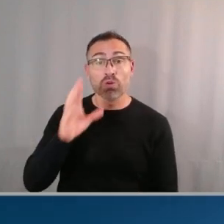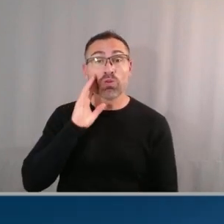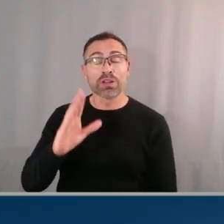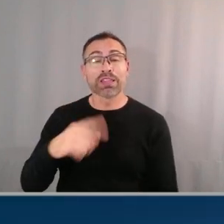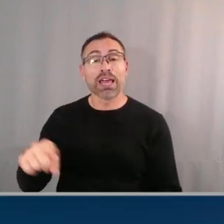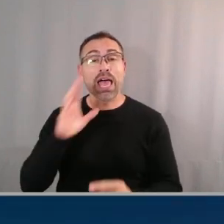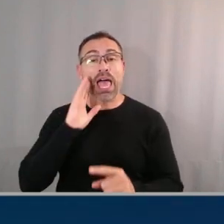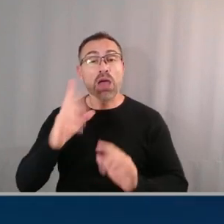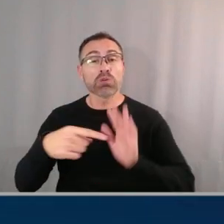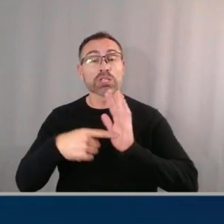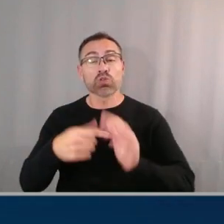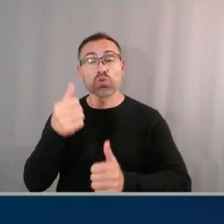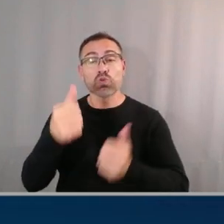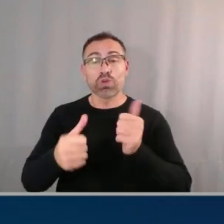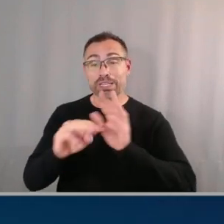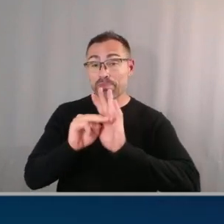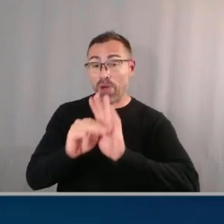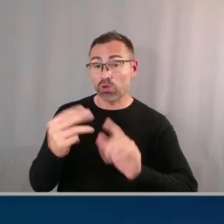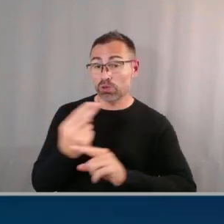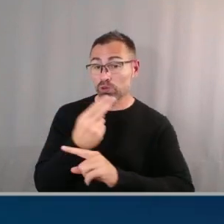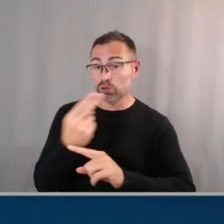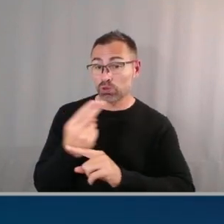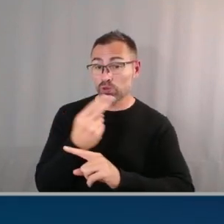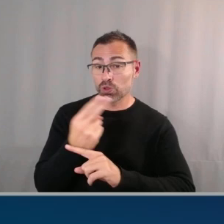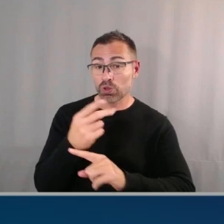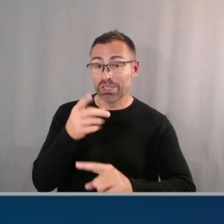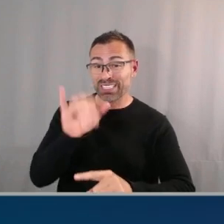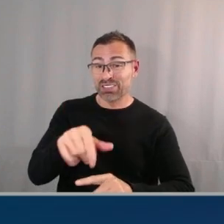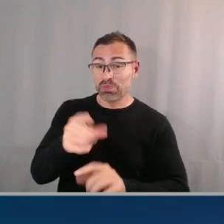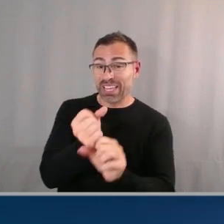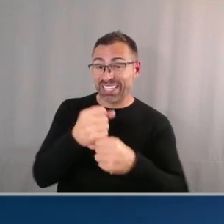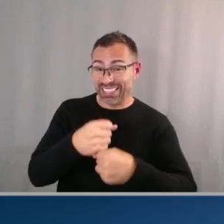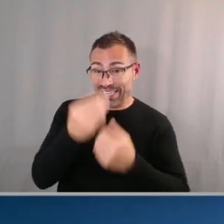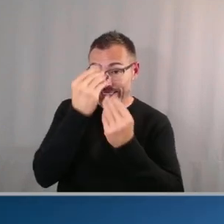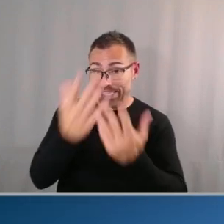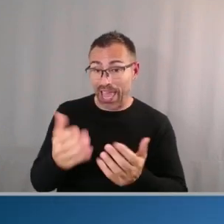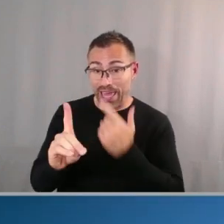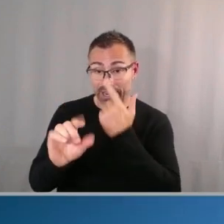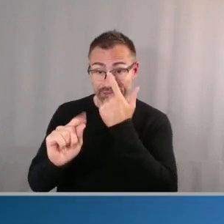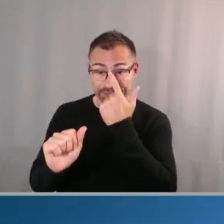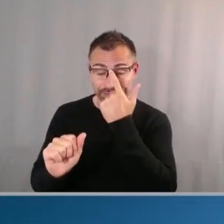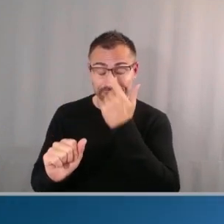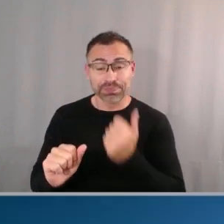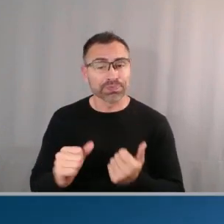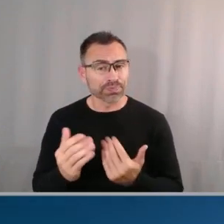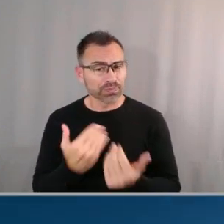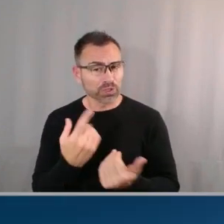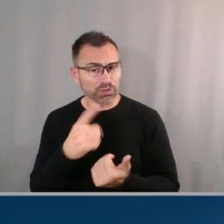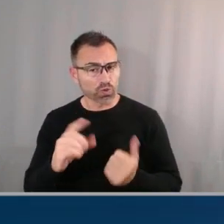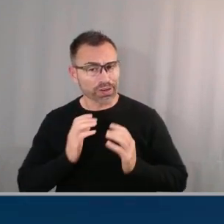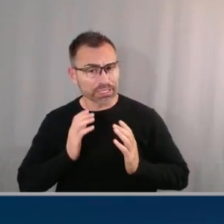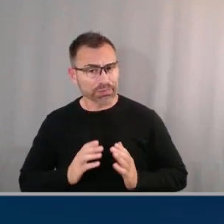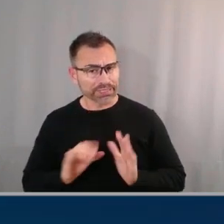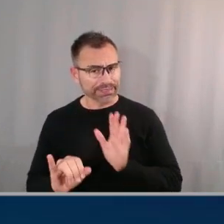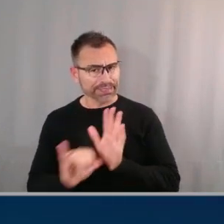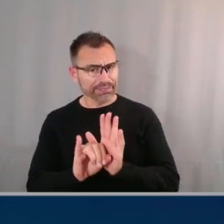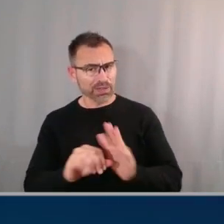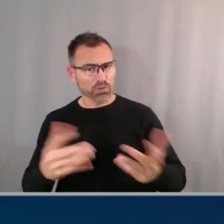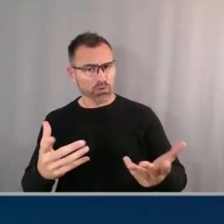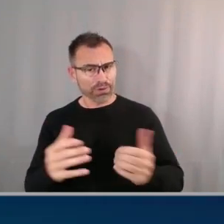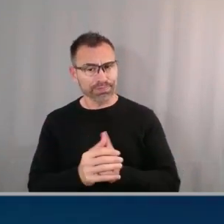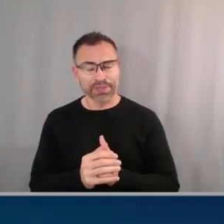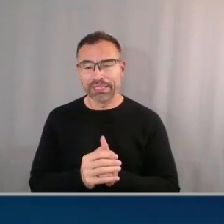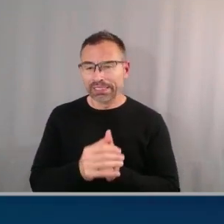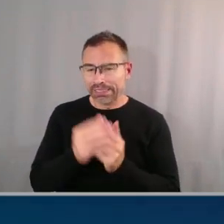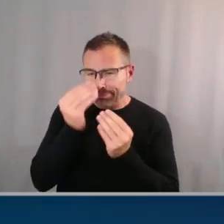models are being used to produce that data and it's a very easy way for customers today to identify um what data